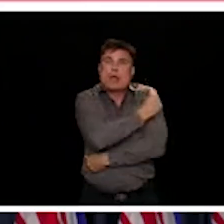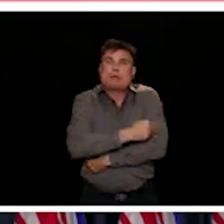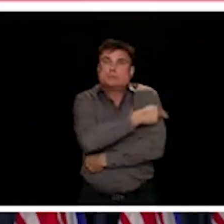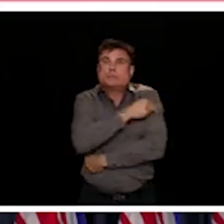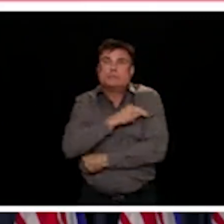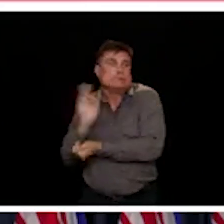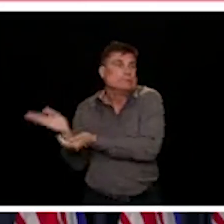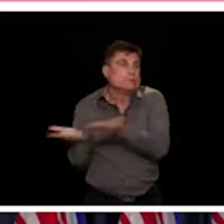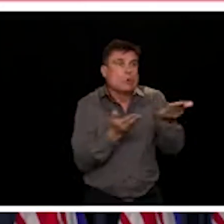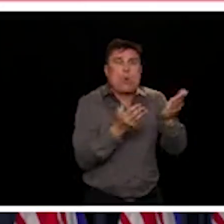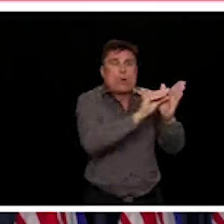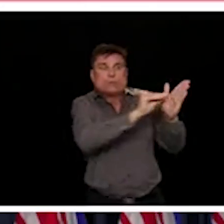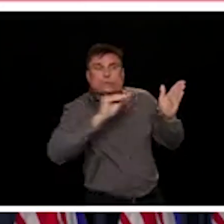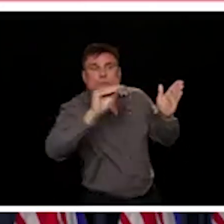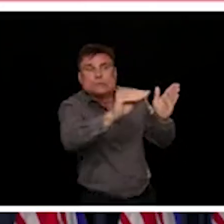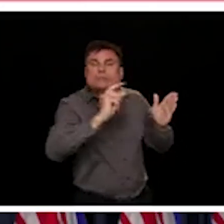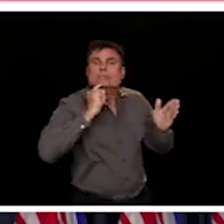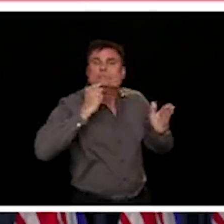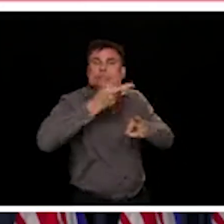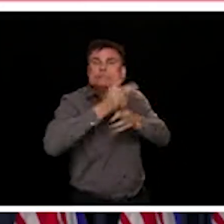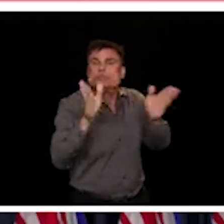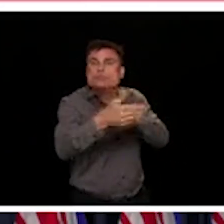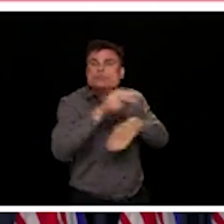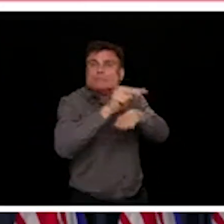safe way. And we'll talk a little bit more about that.